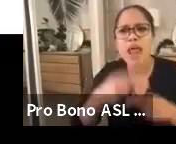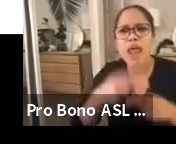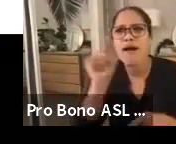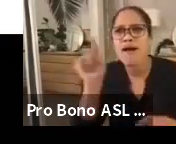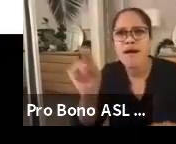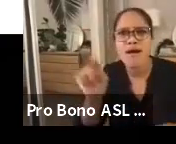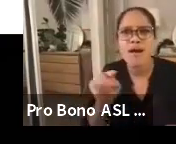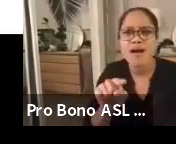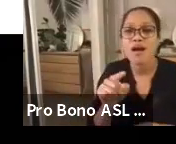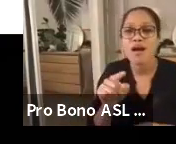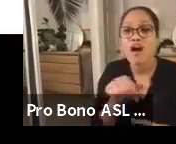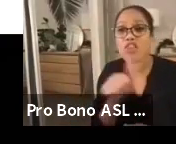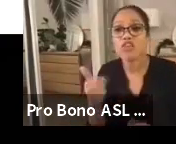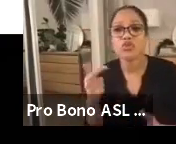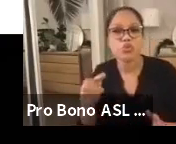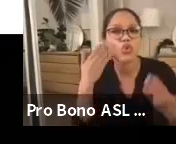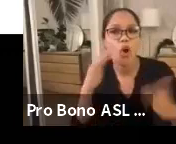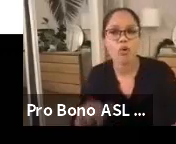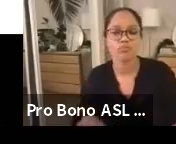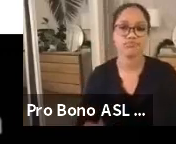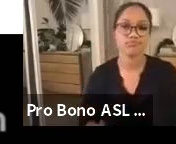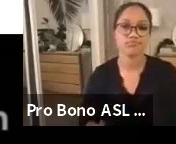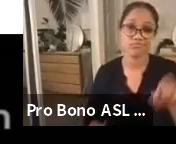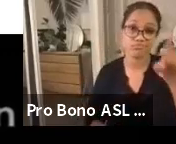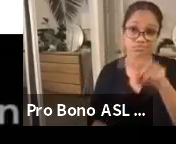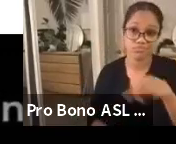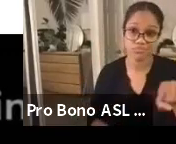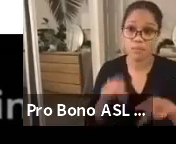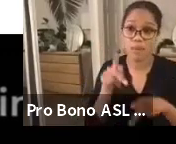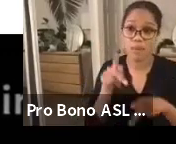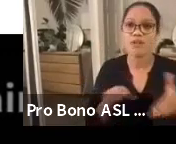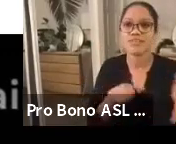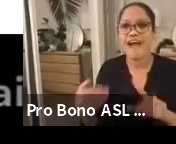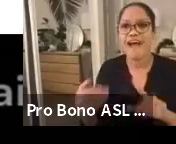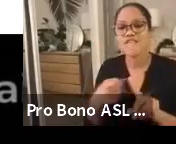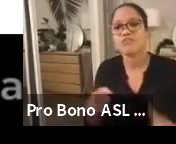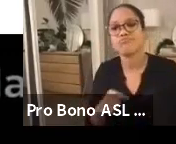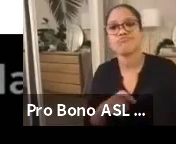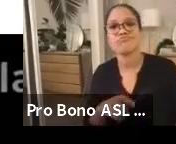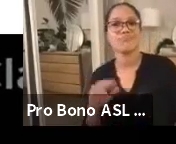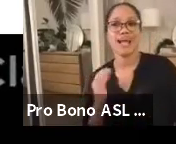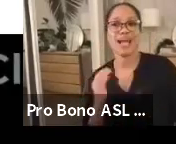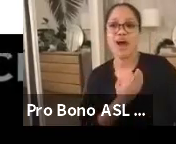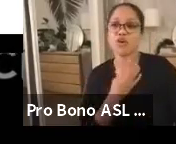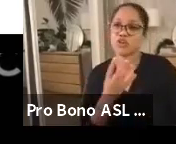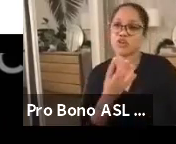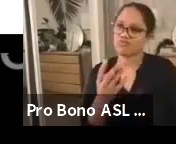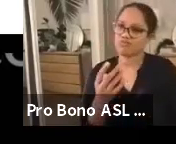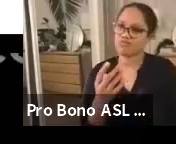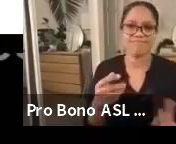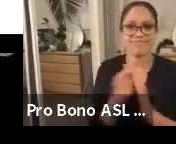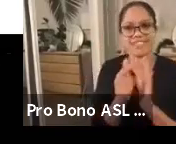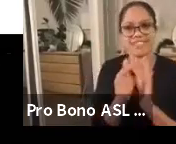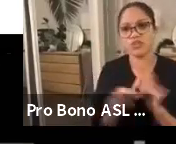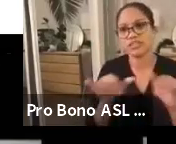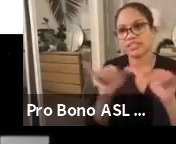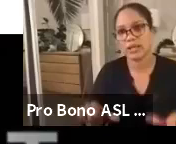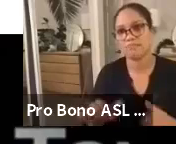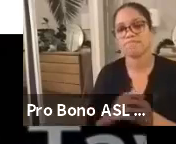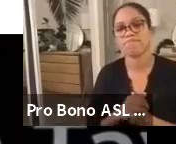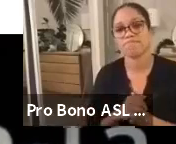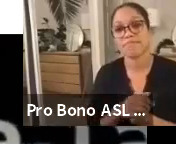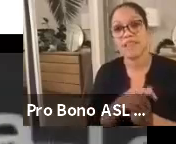hands of our criminal legal system. They were loved, they were cherished, and their